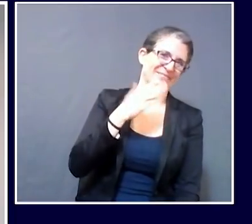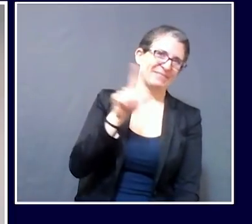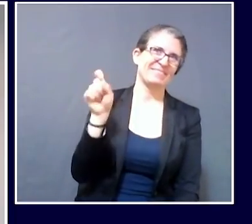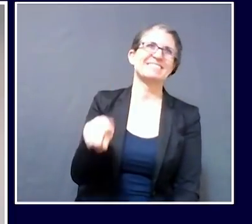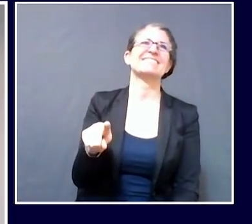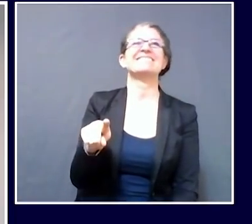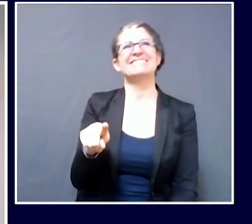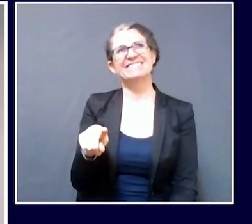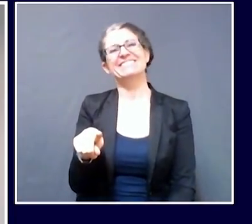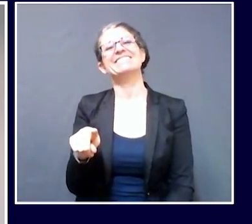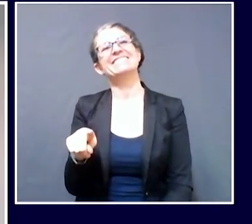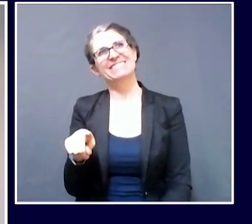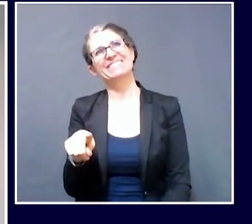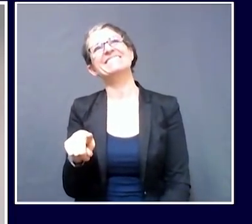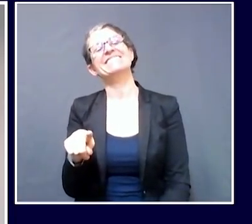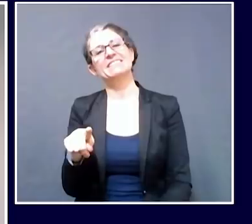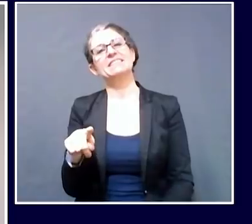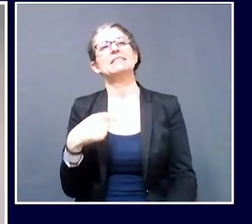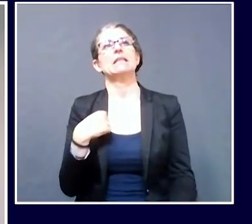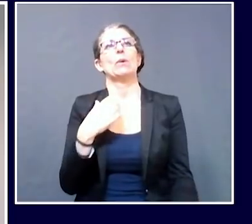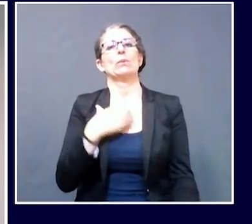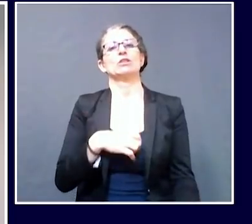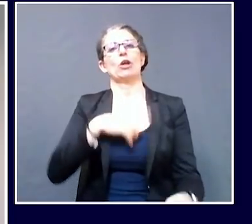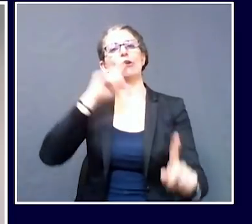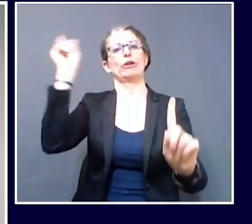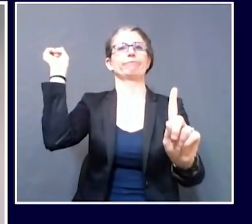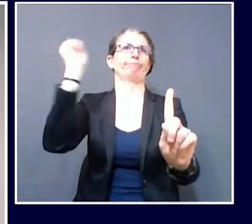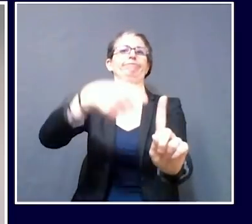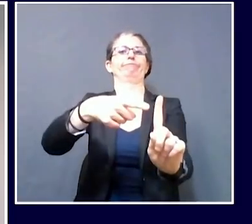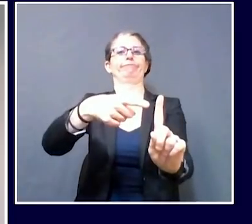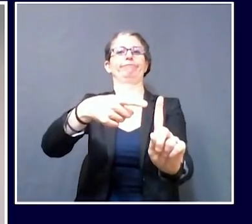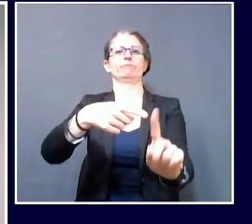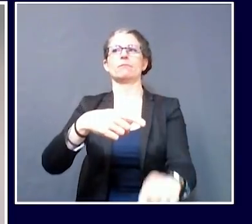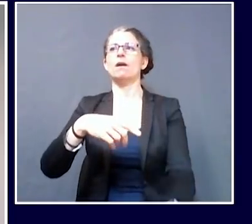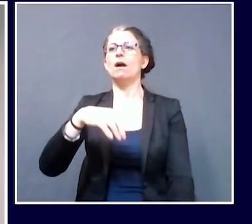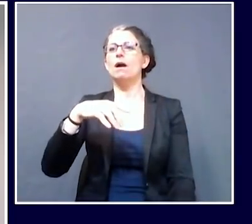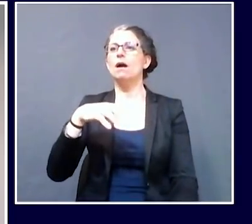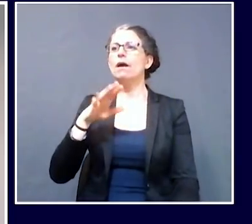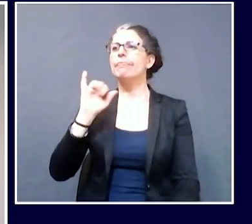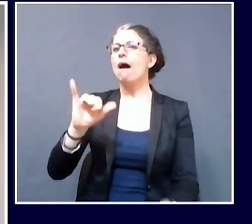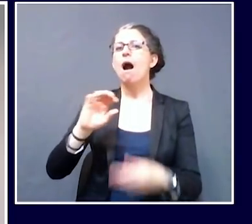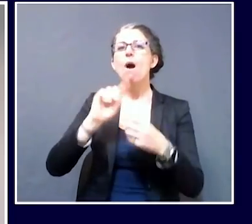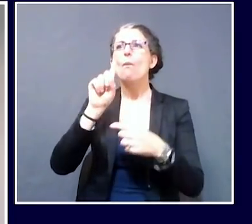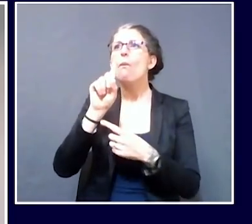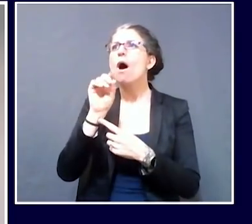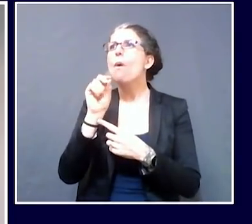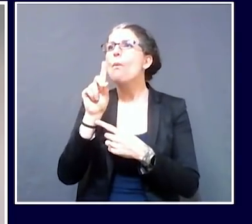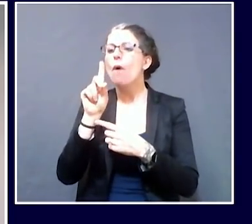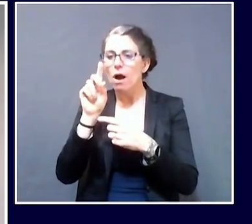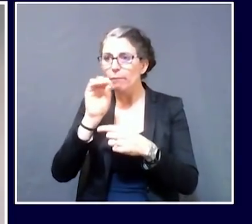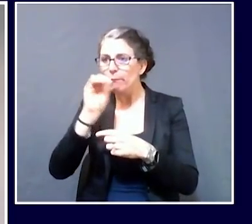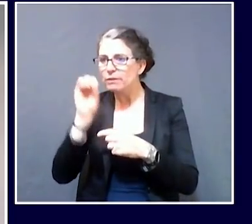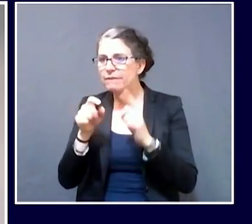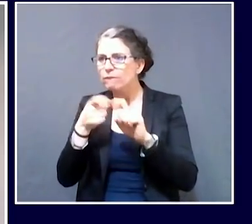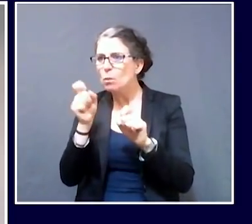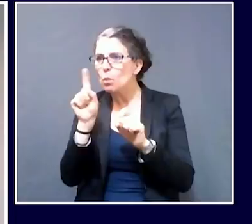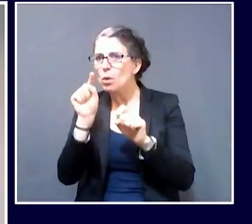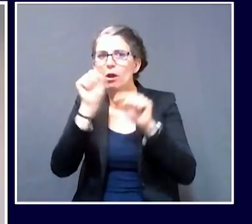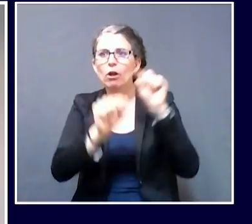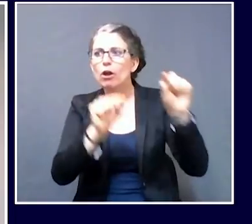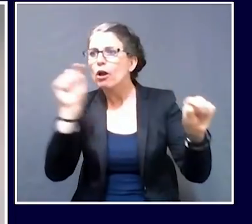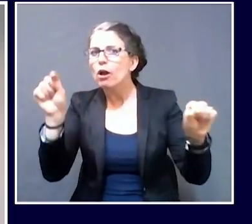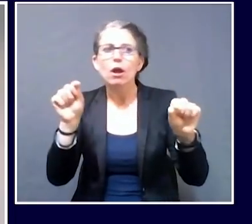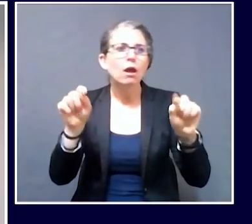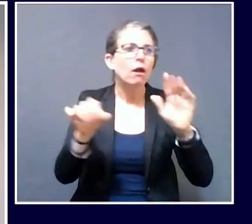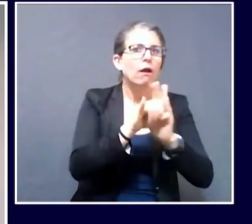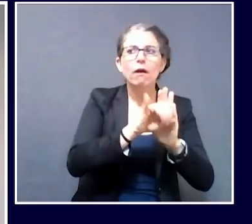scale what percentage is A versus B. But I will tell you that it is at least both of those two things, which is to say